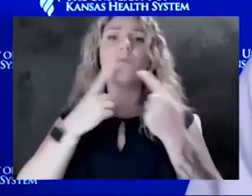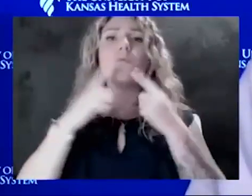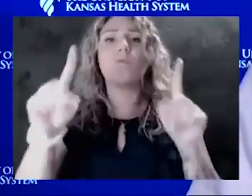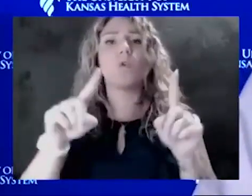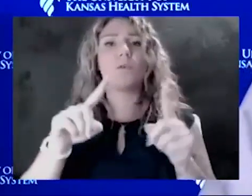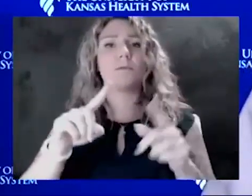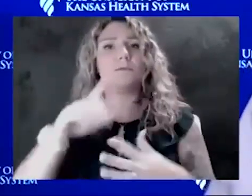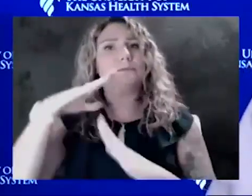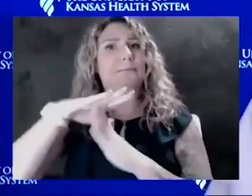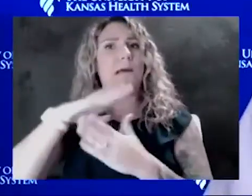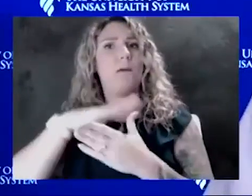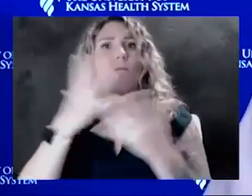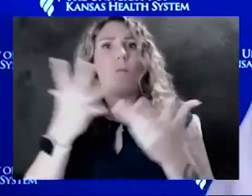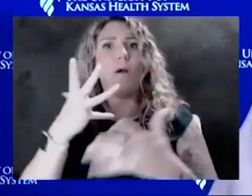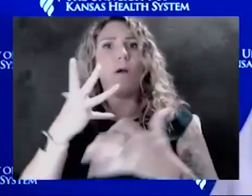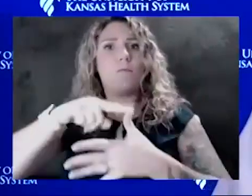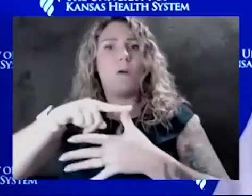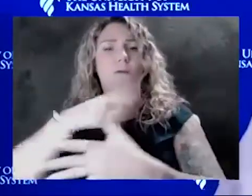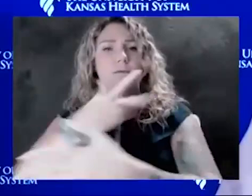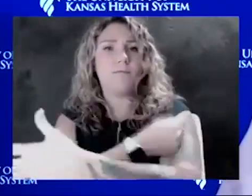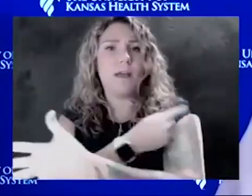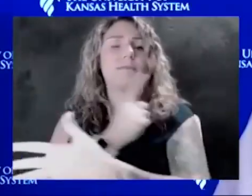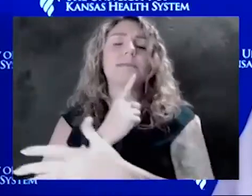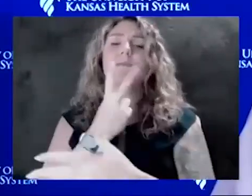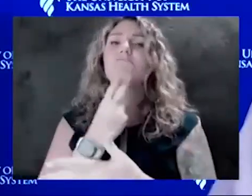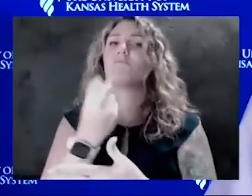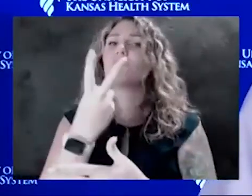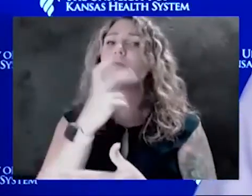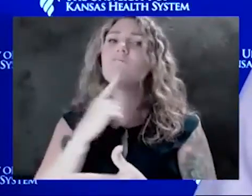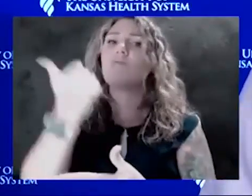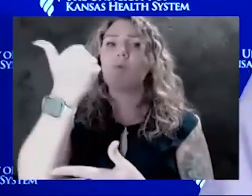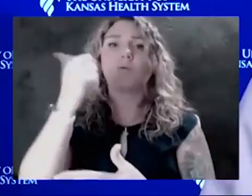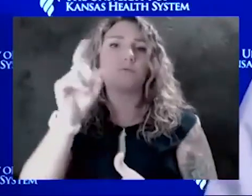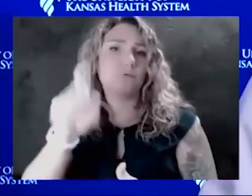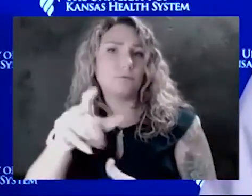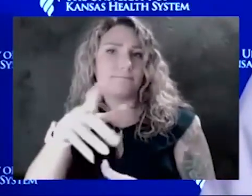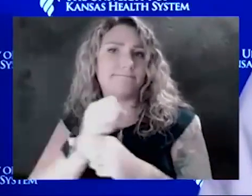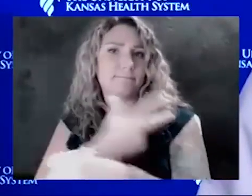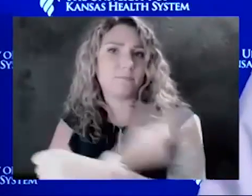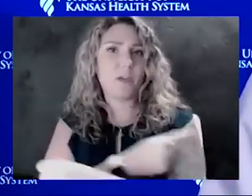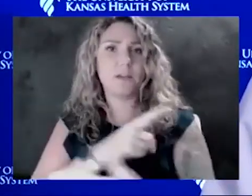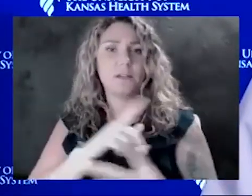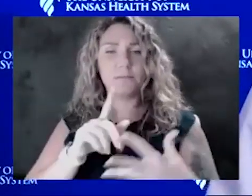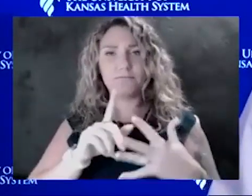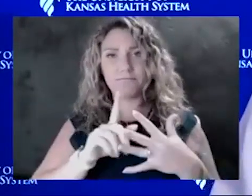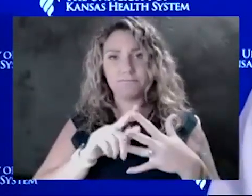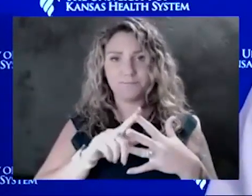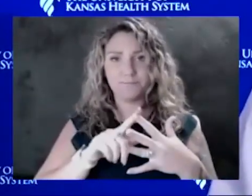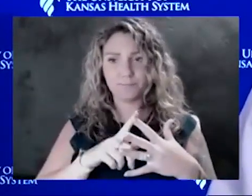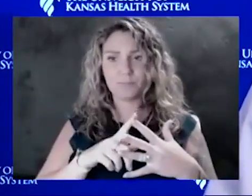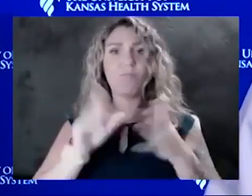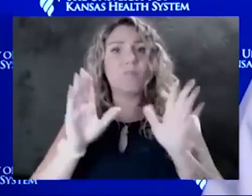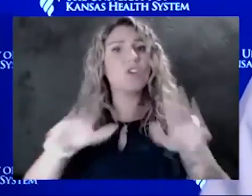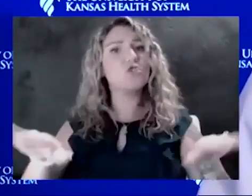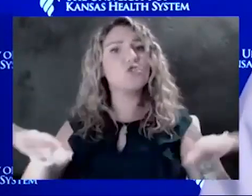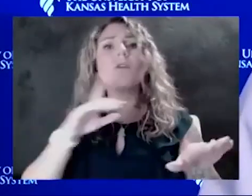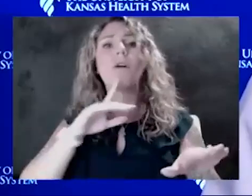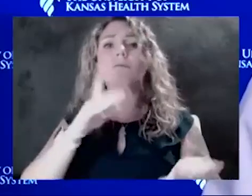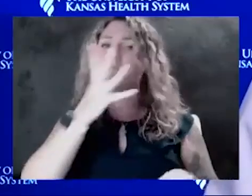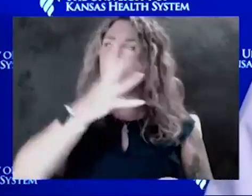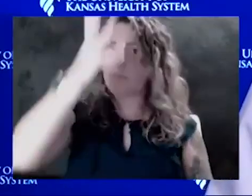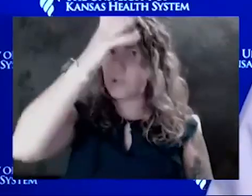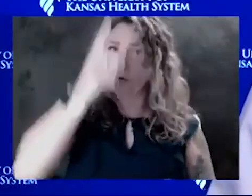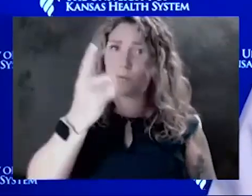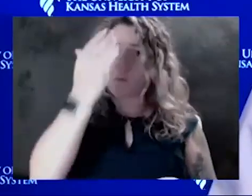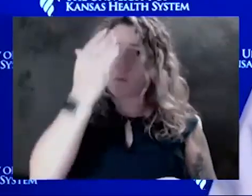you're eligible, anybody 12 and over is eligible and should be getting the vaccine. And if you're, if you're a child or if you're a parent, you know, and understand that if you